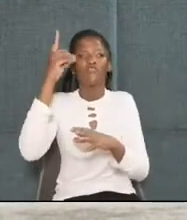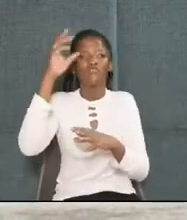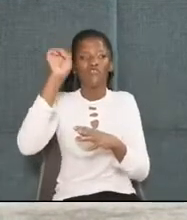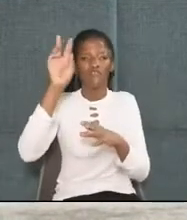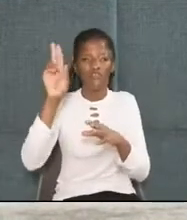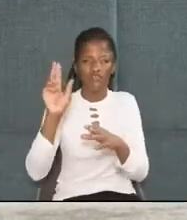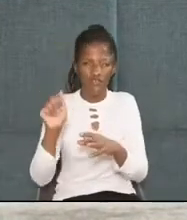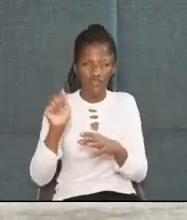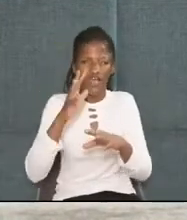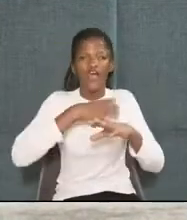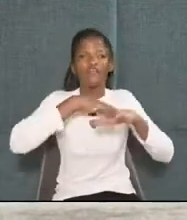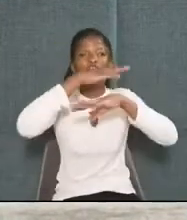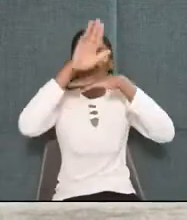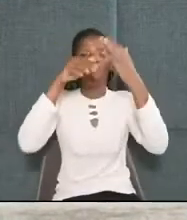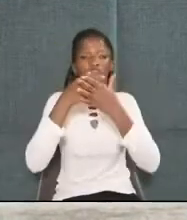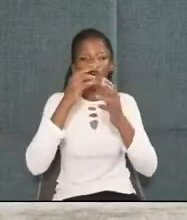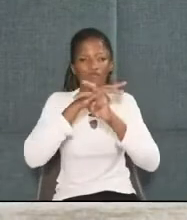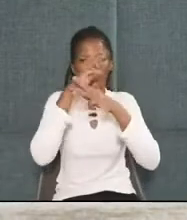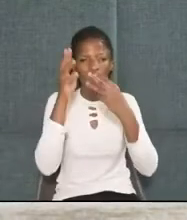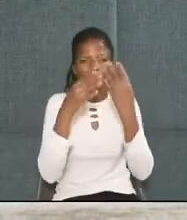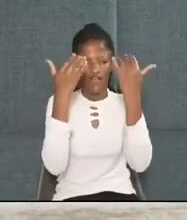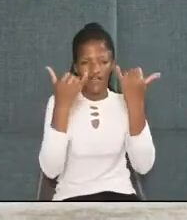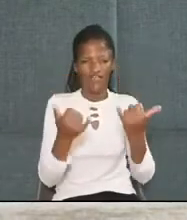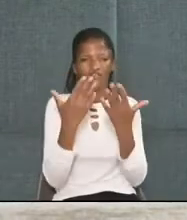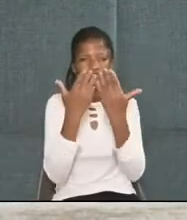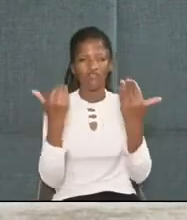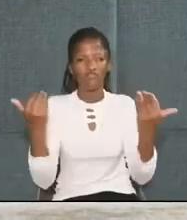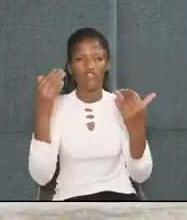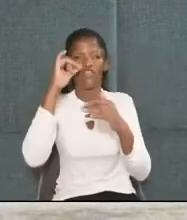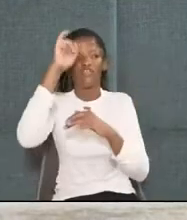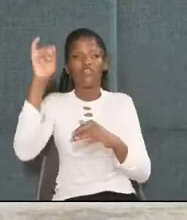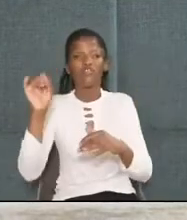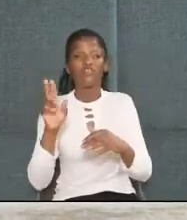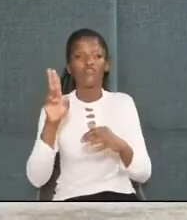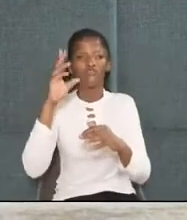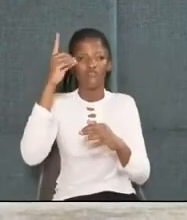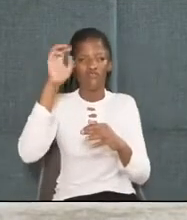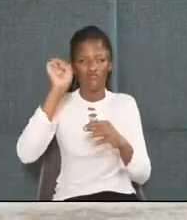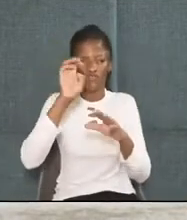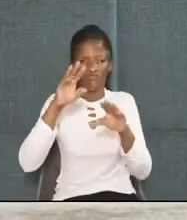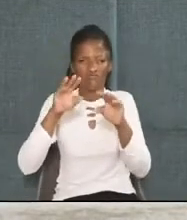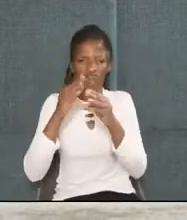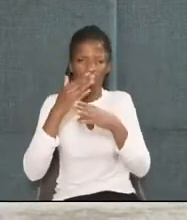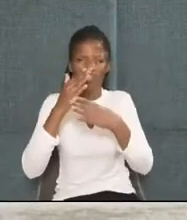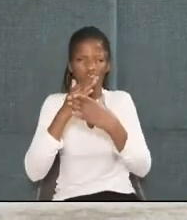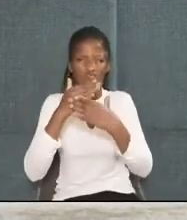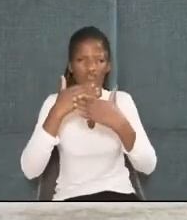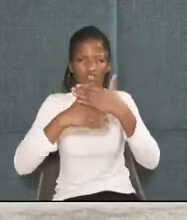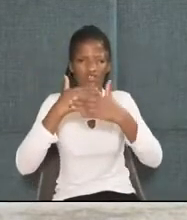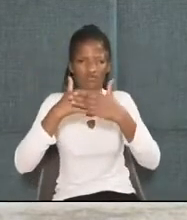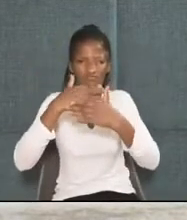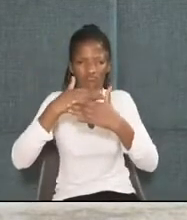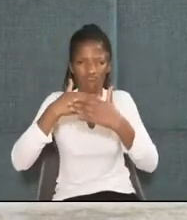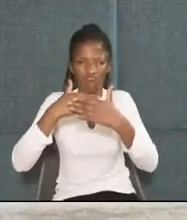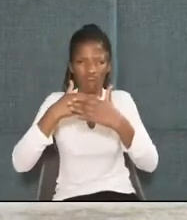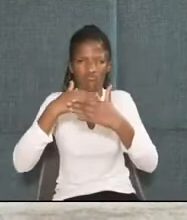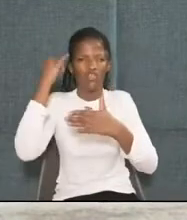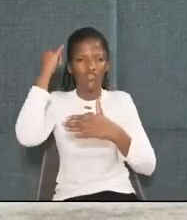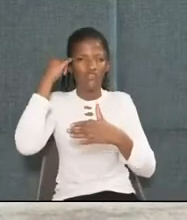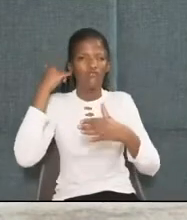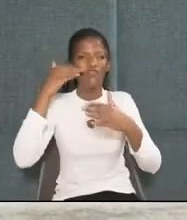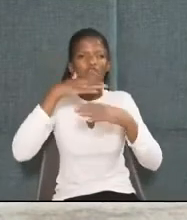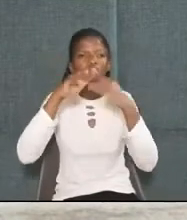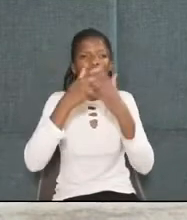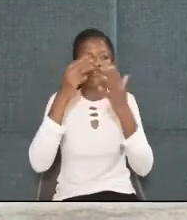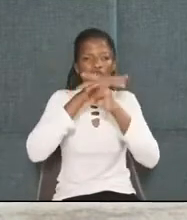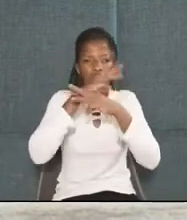to all the world. Now children, Judea was to the south of Jerusalem, while Samaria was to the north. The rest of